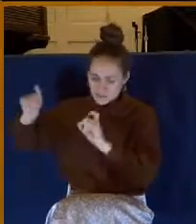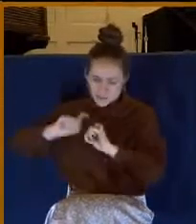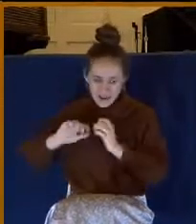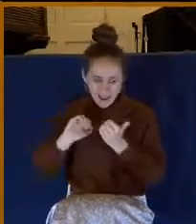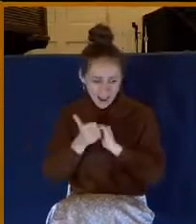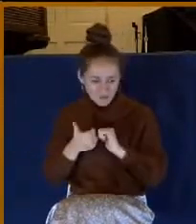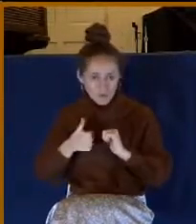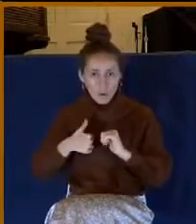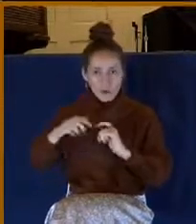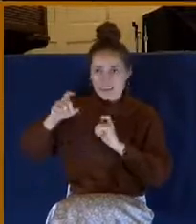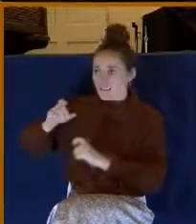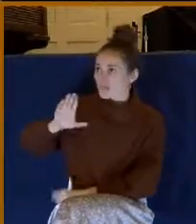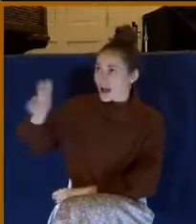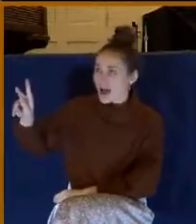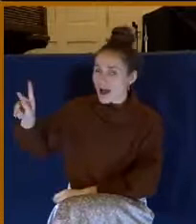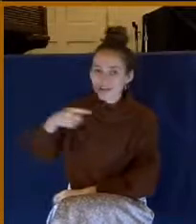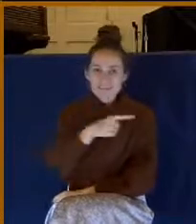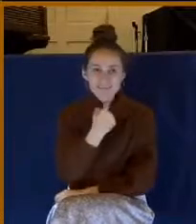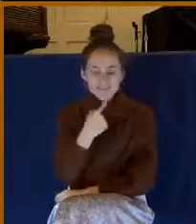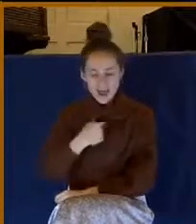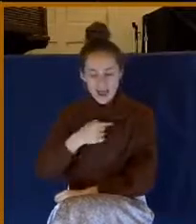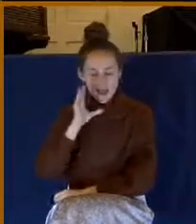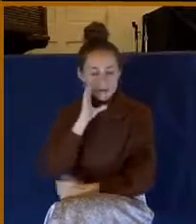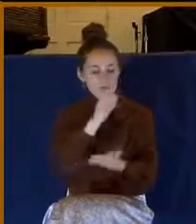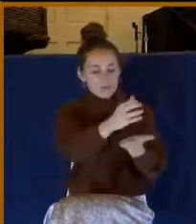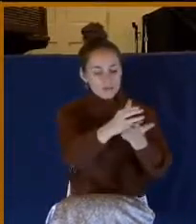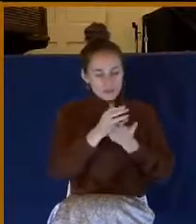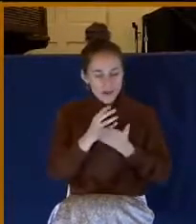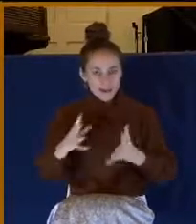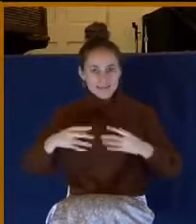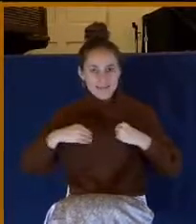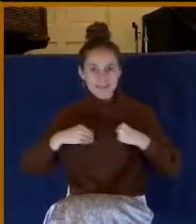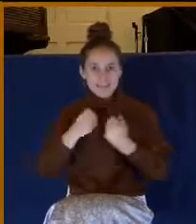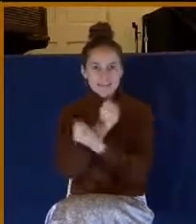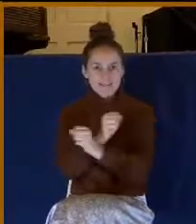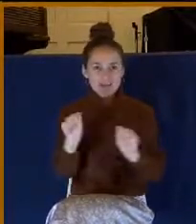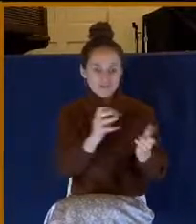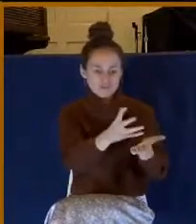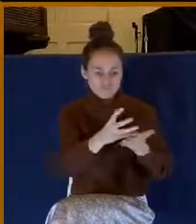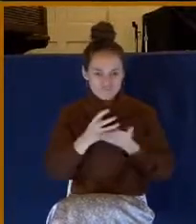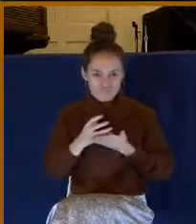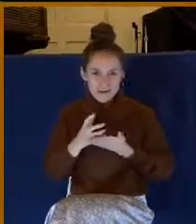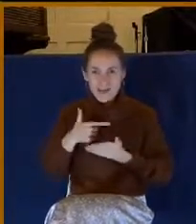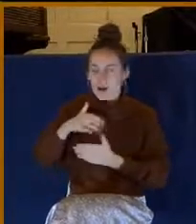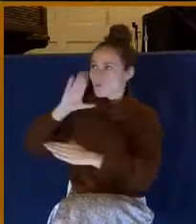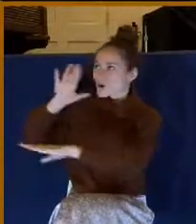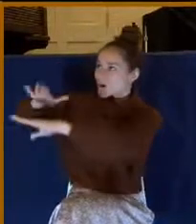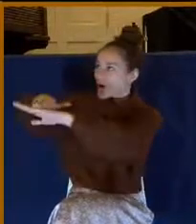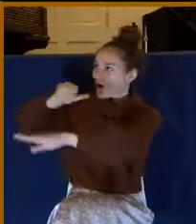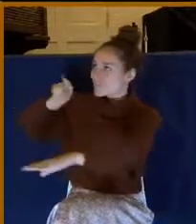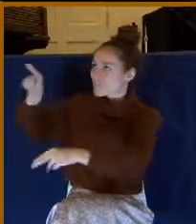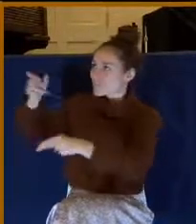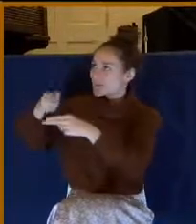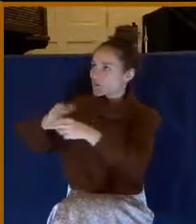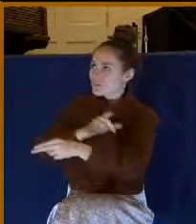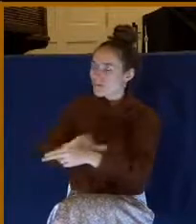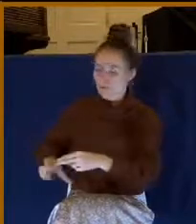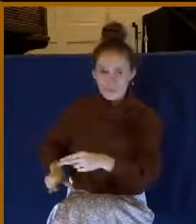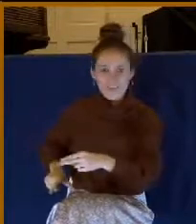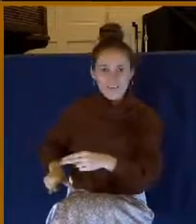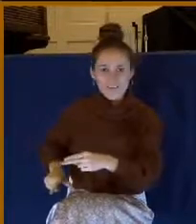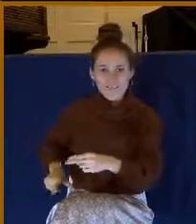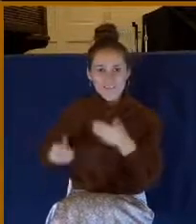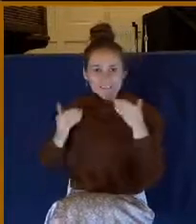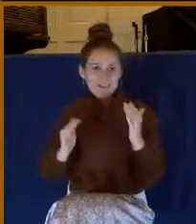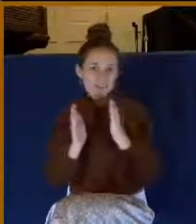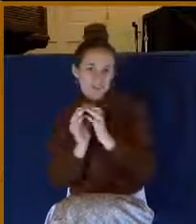his own question when he says, I will take the cup of salvation. I will call upon the name of the Lord. Let's bow for prayer